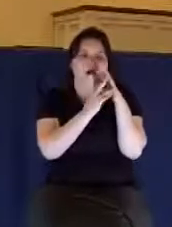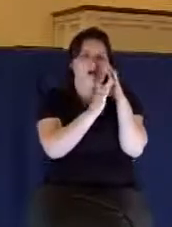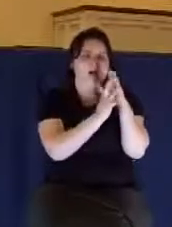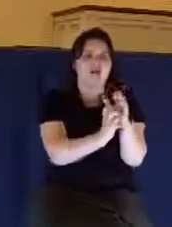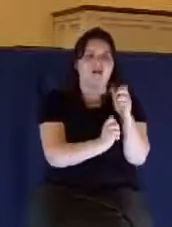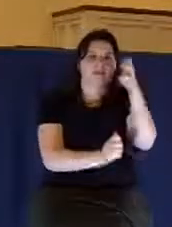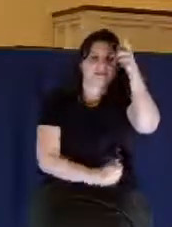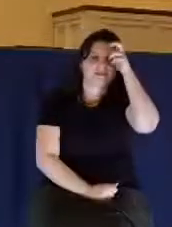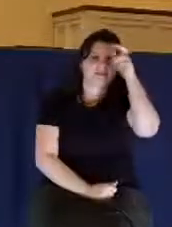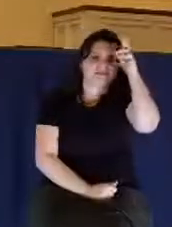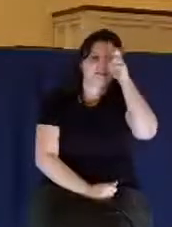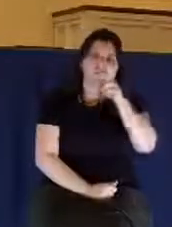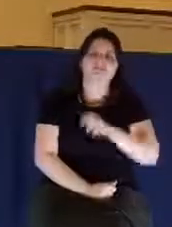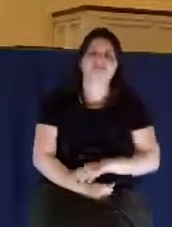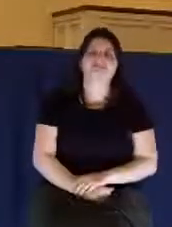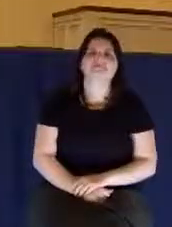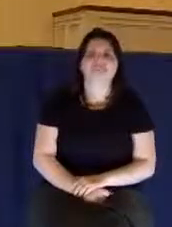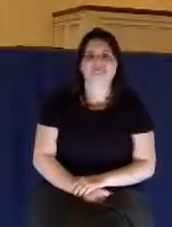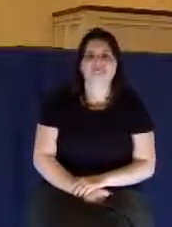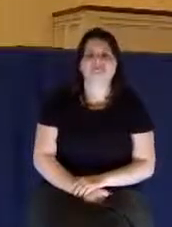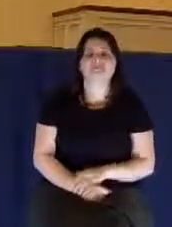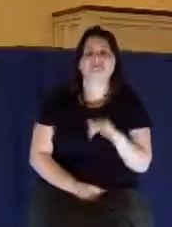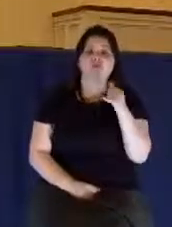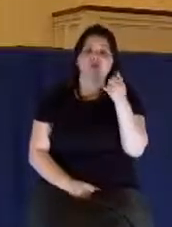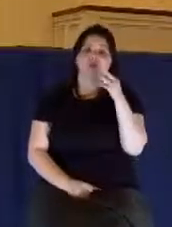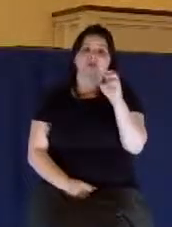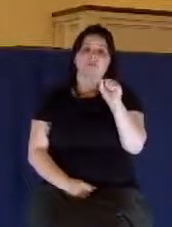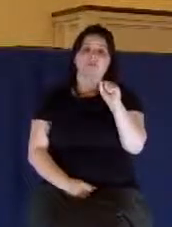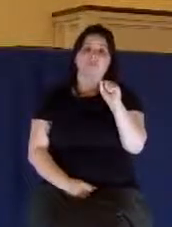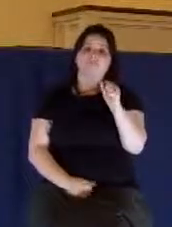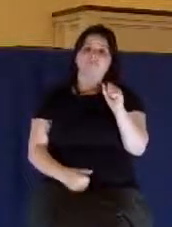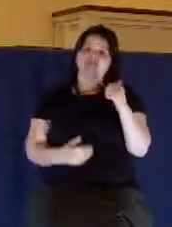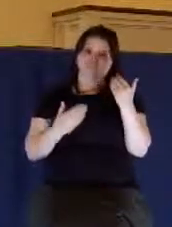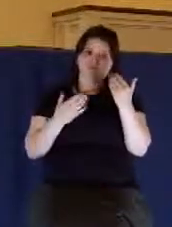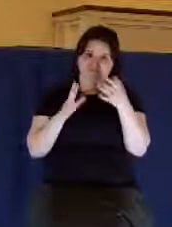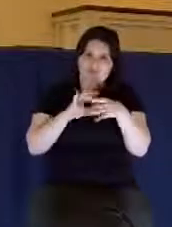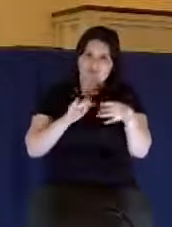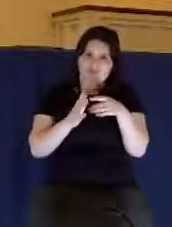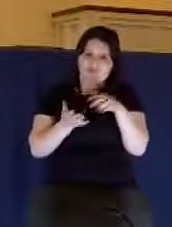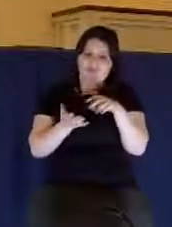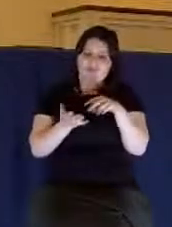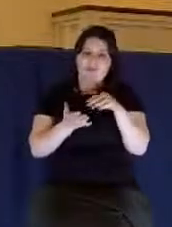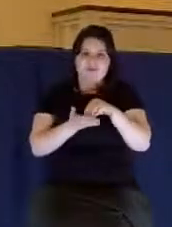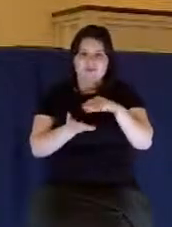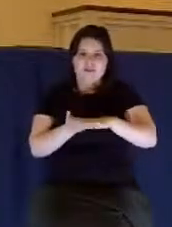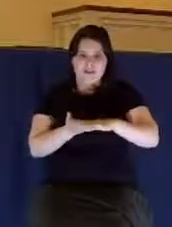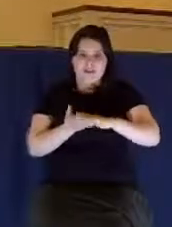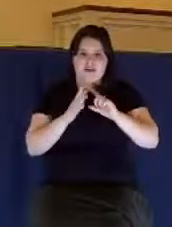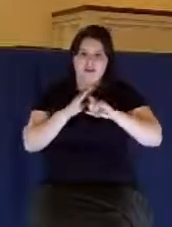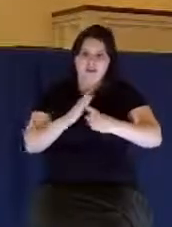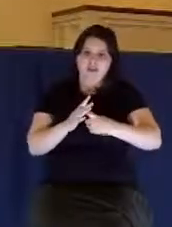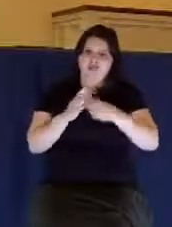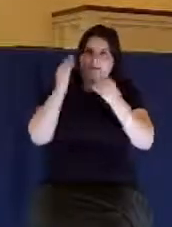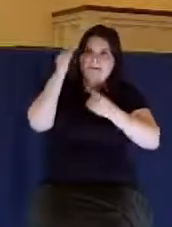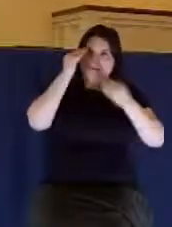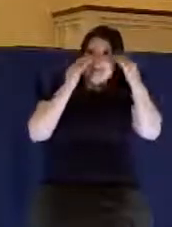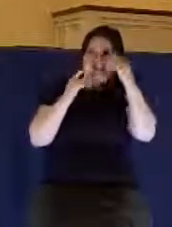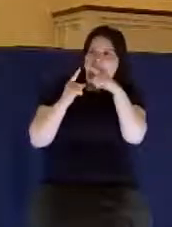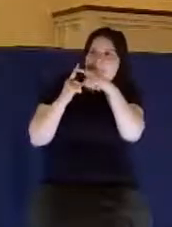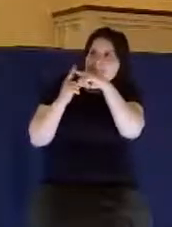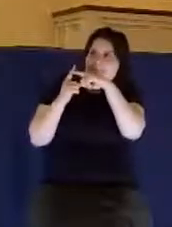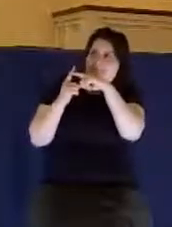And so James says, look, it starts with thinking correctly about God. Stop